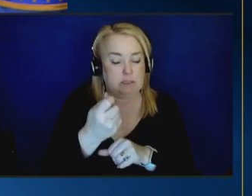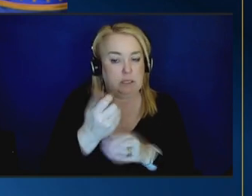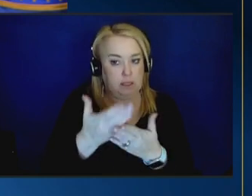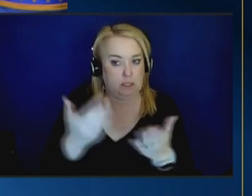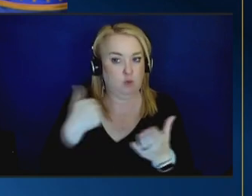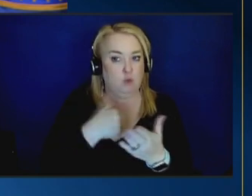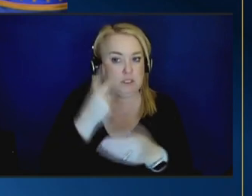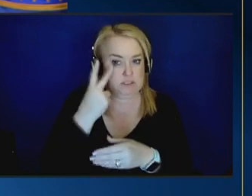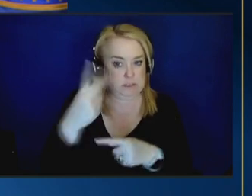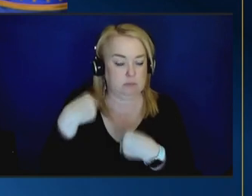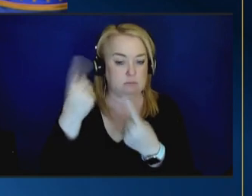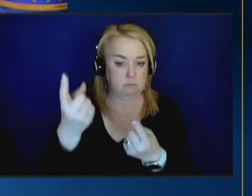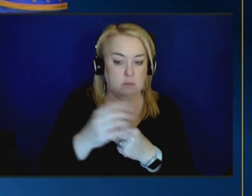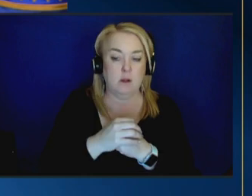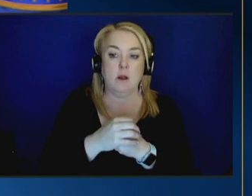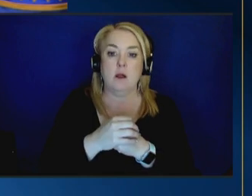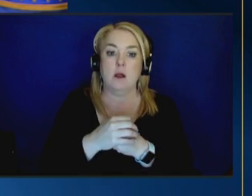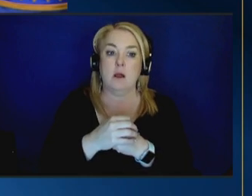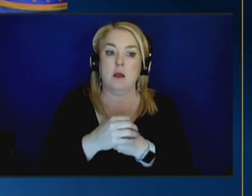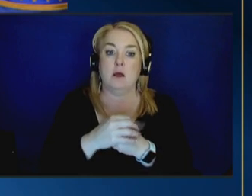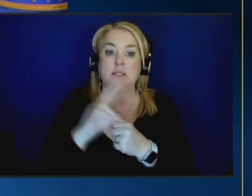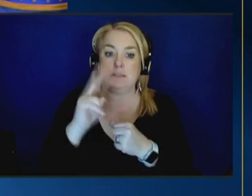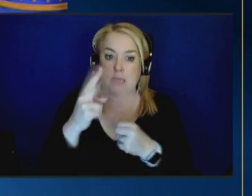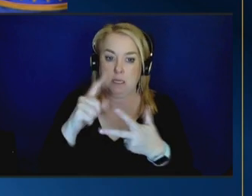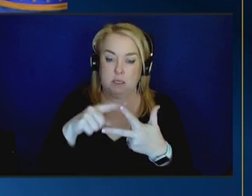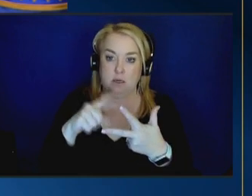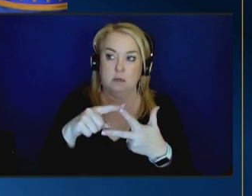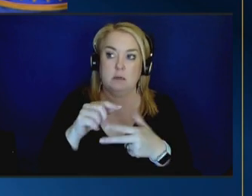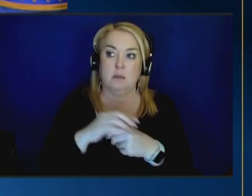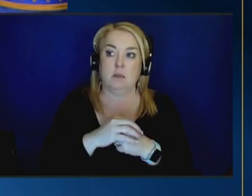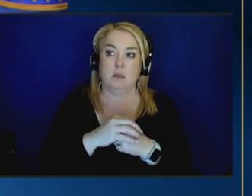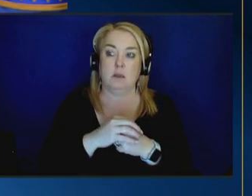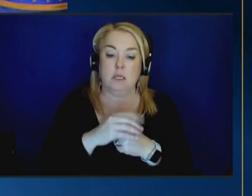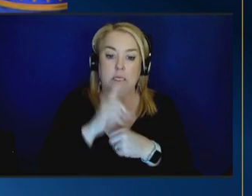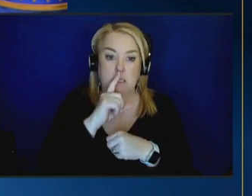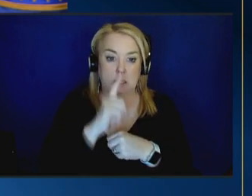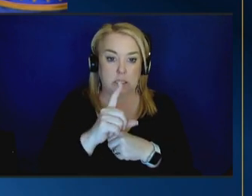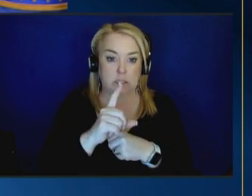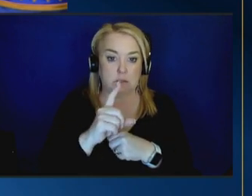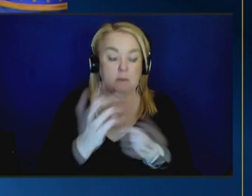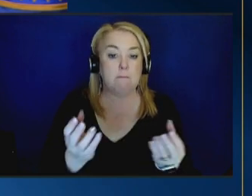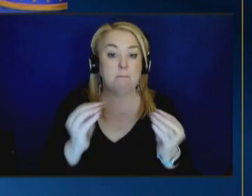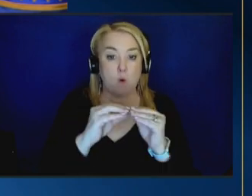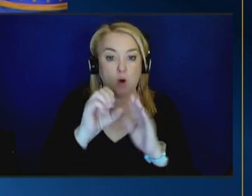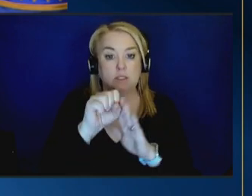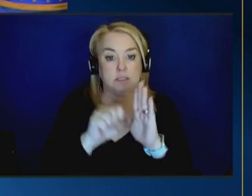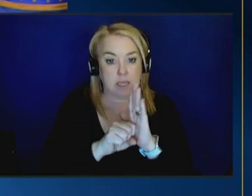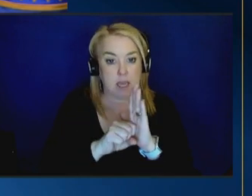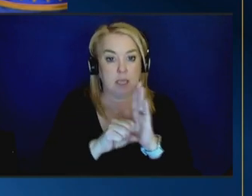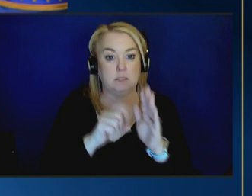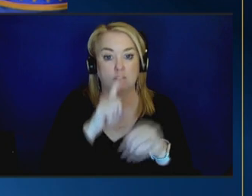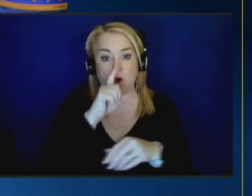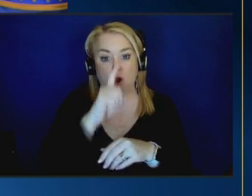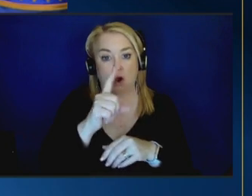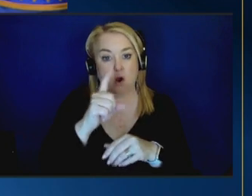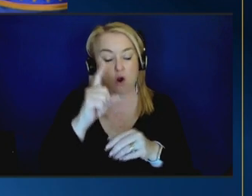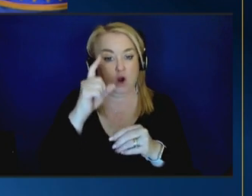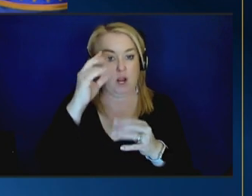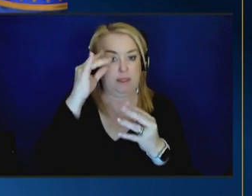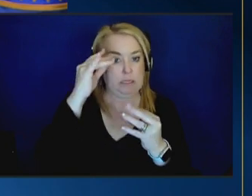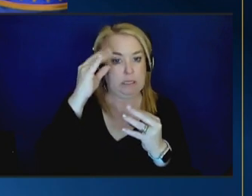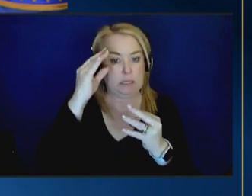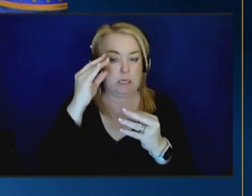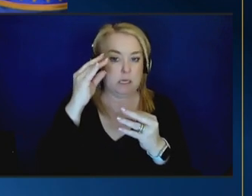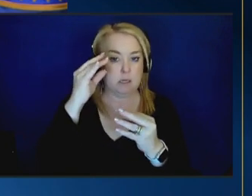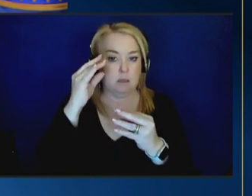across the country um second one is more states thinking um very specifically